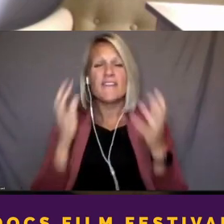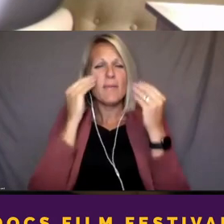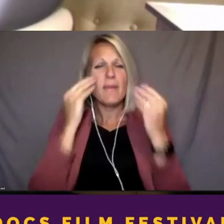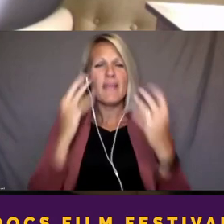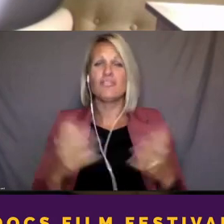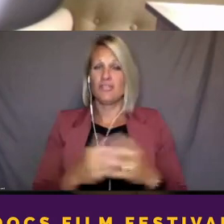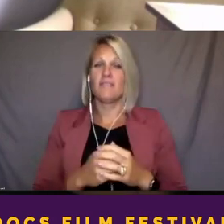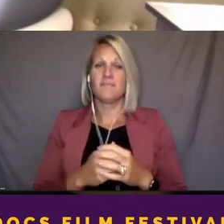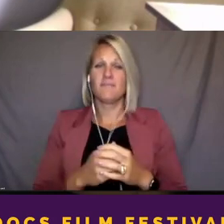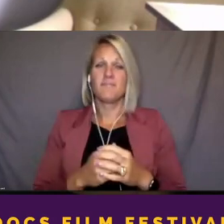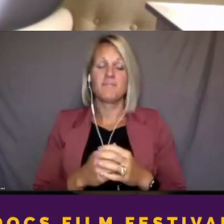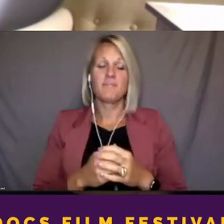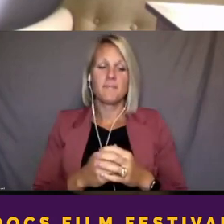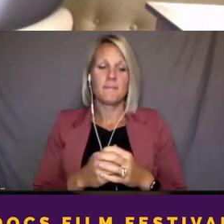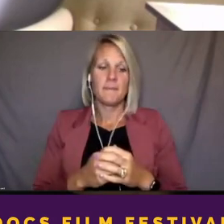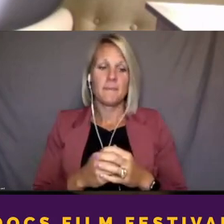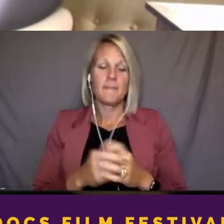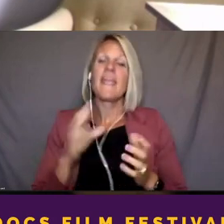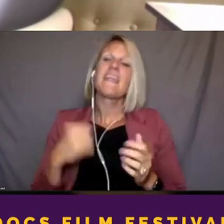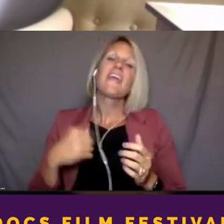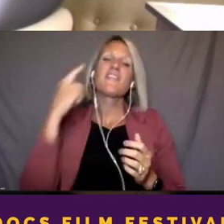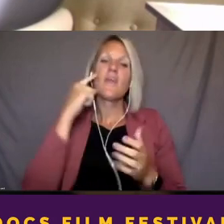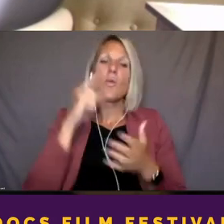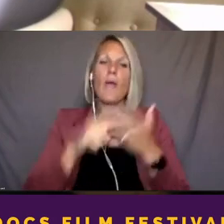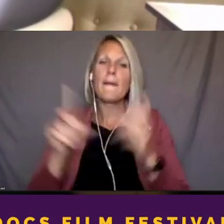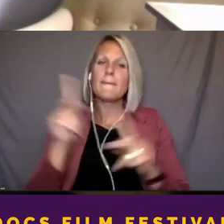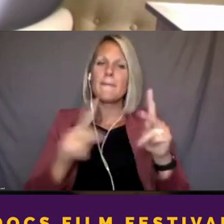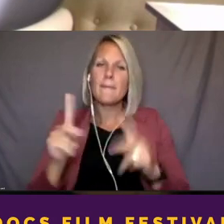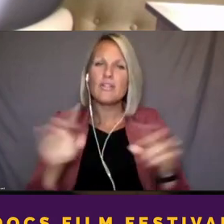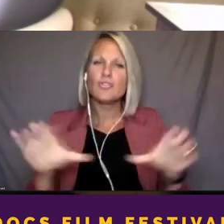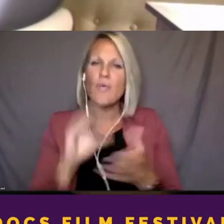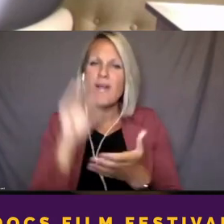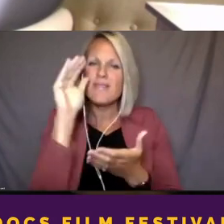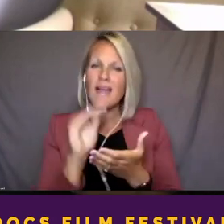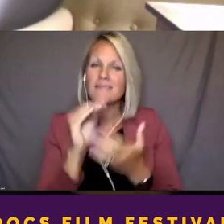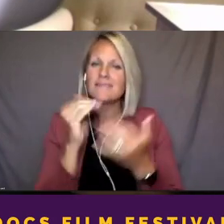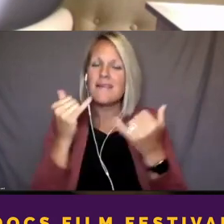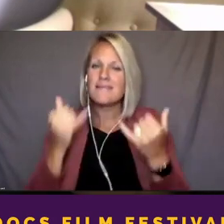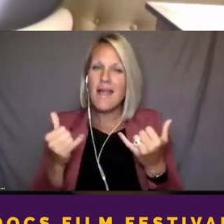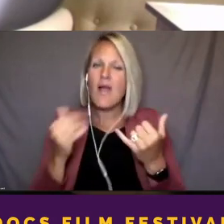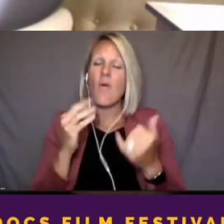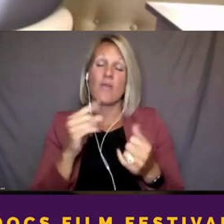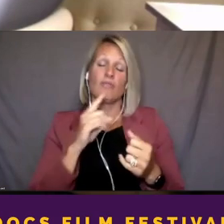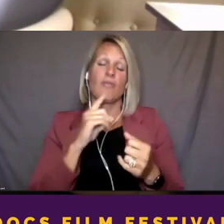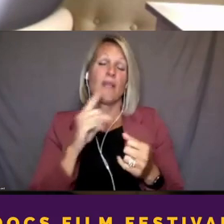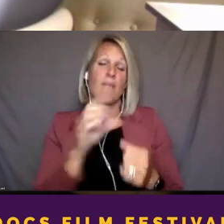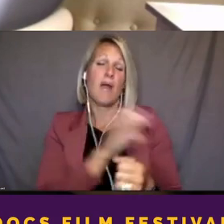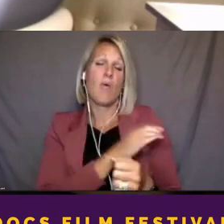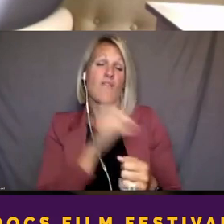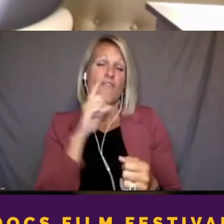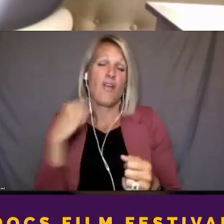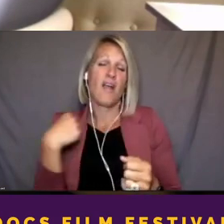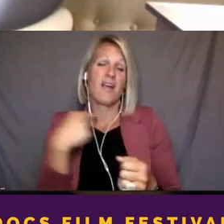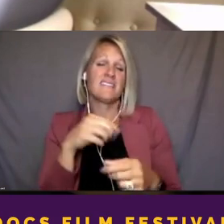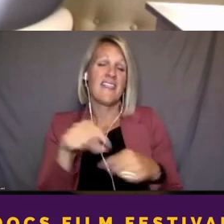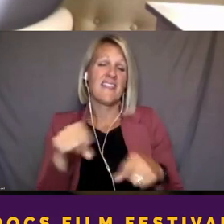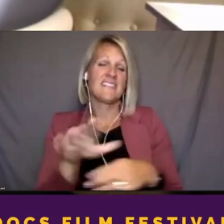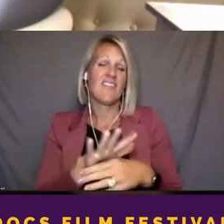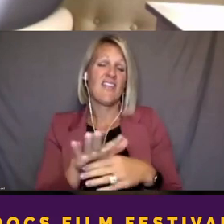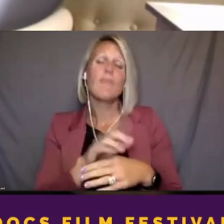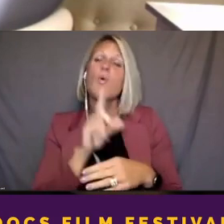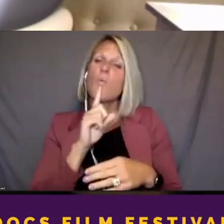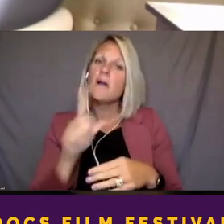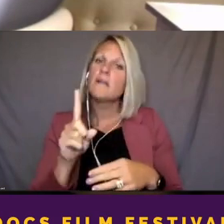think what people do less now and was so powerful for us in this film was actually going